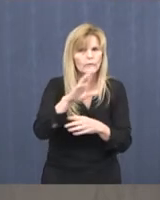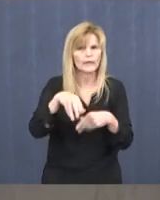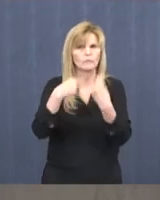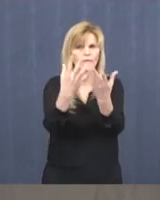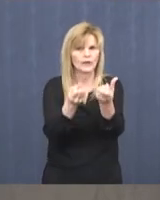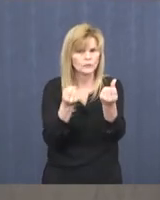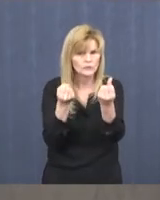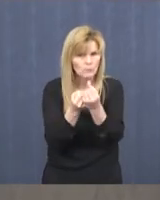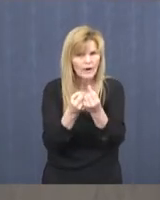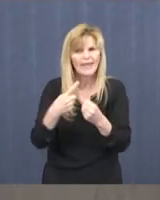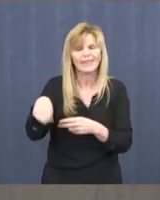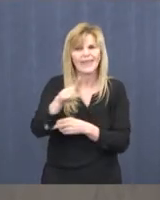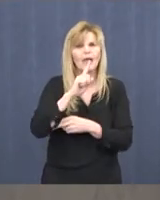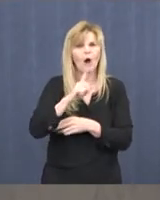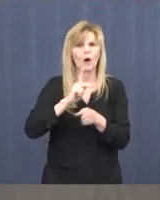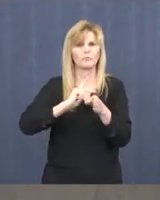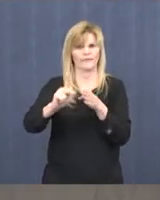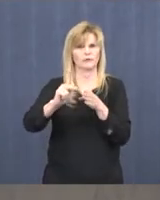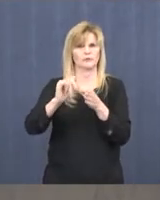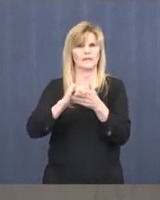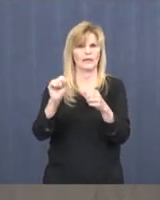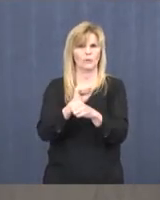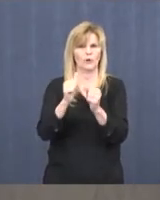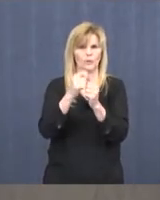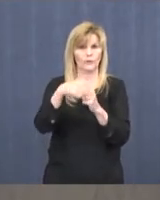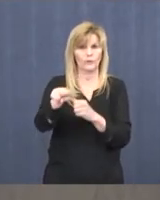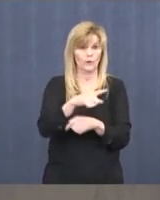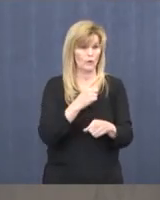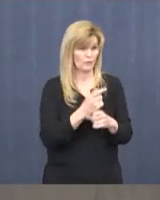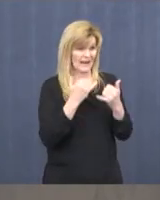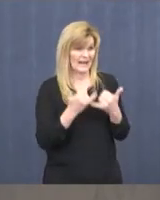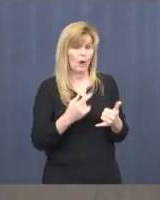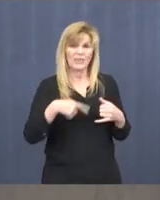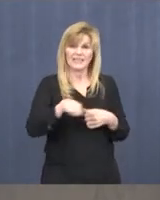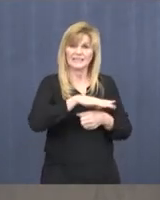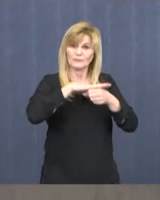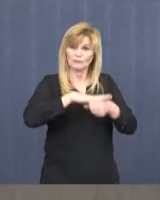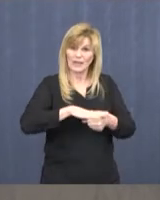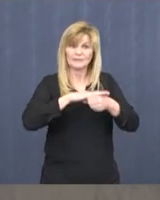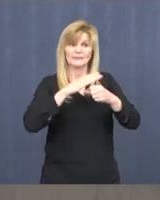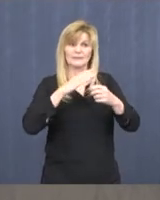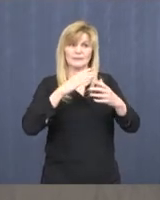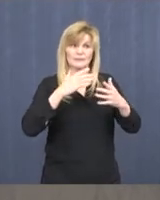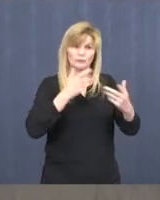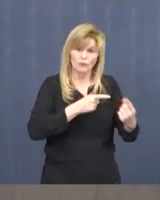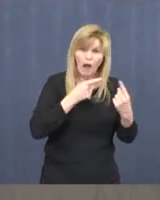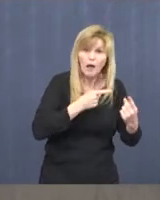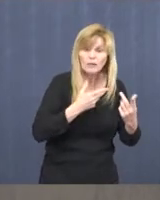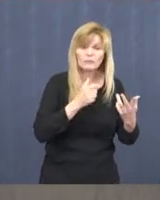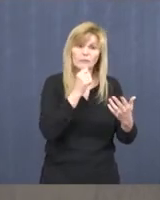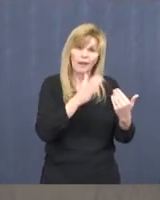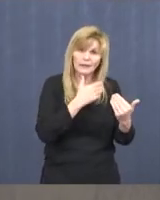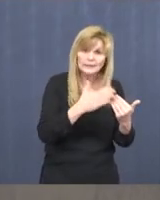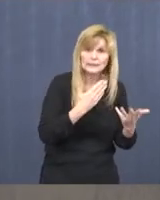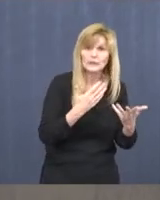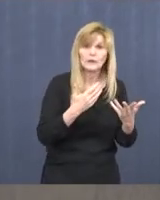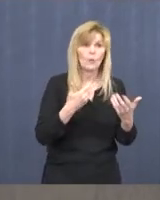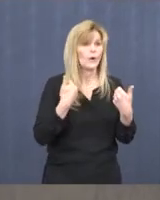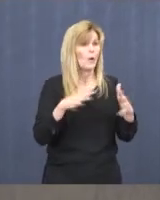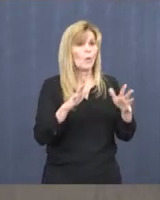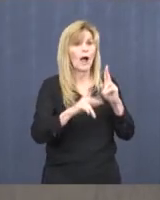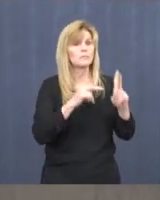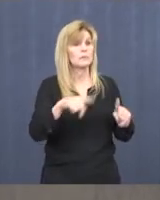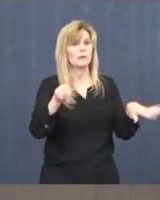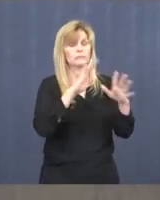and help that you might need. This is a troubling time for all of us, and we don't want to lose anybody